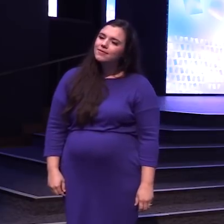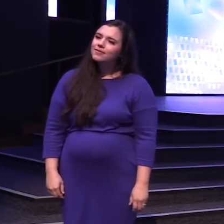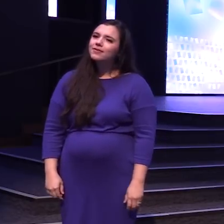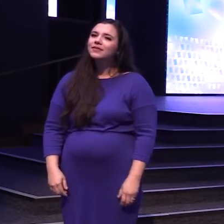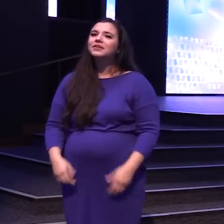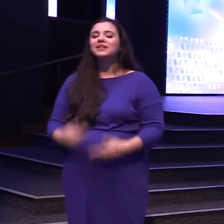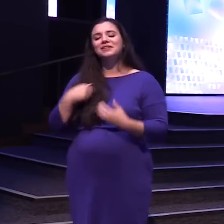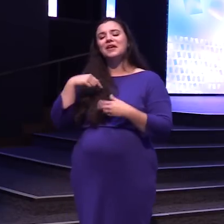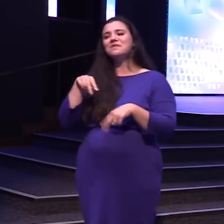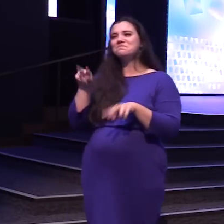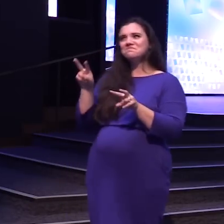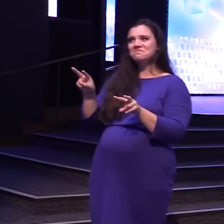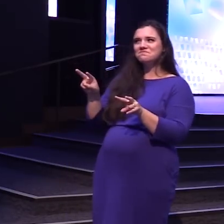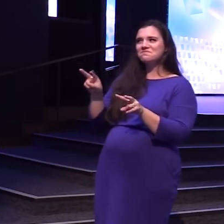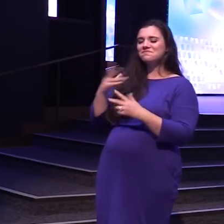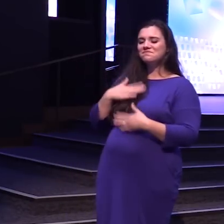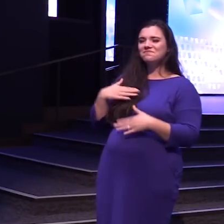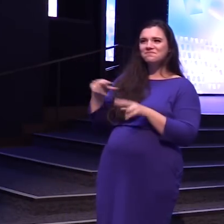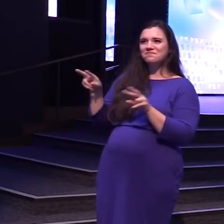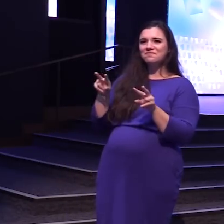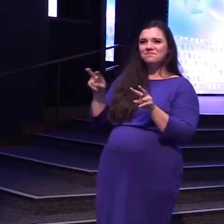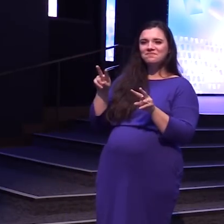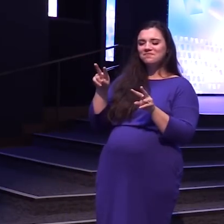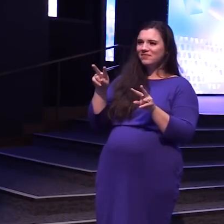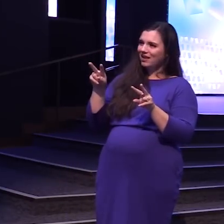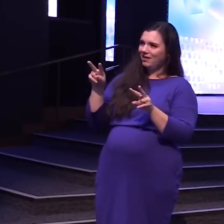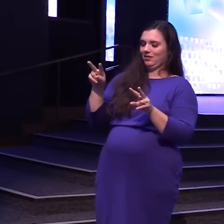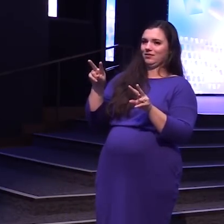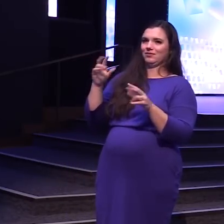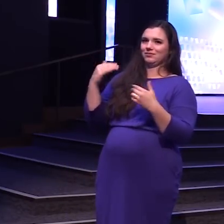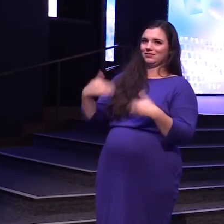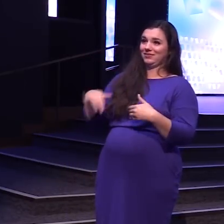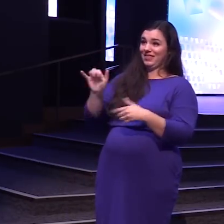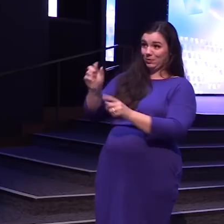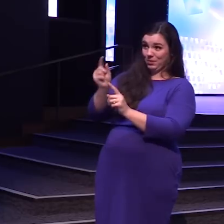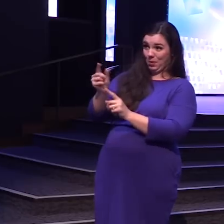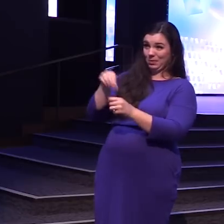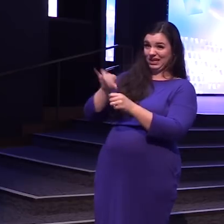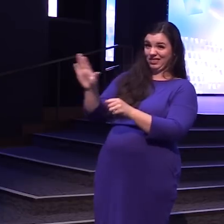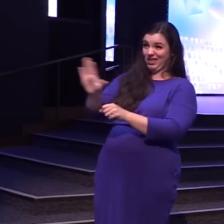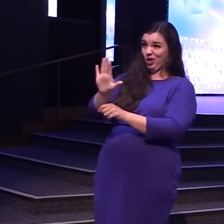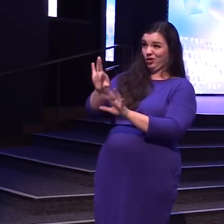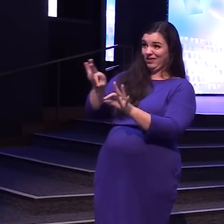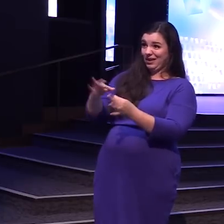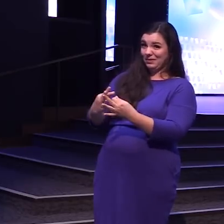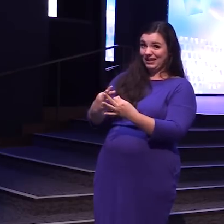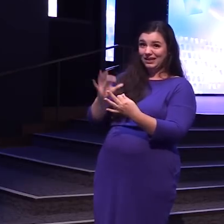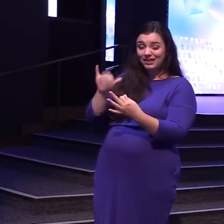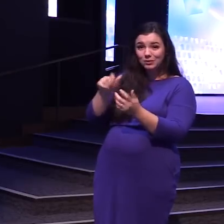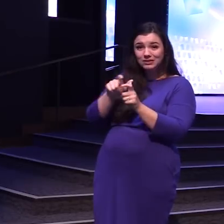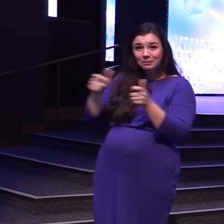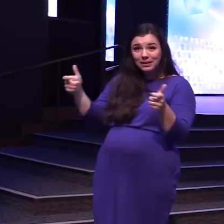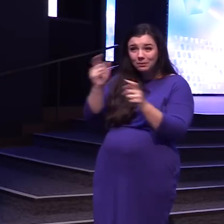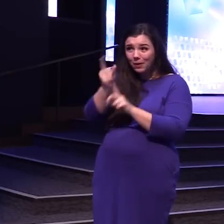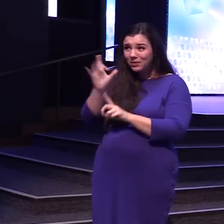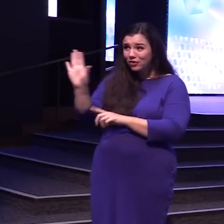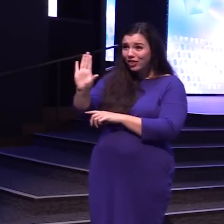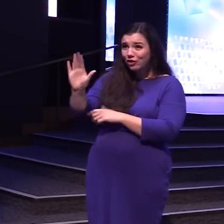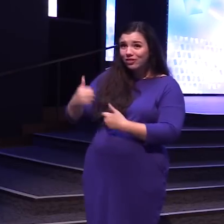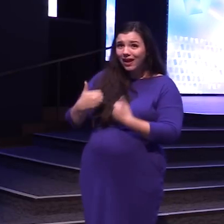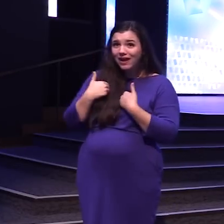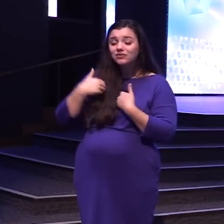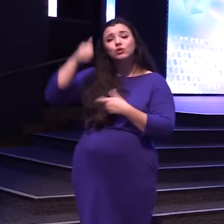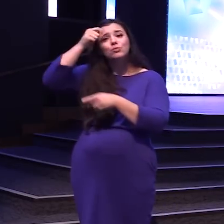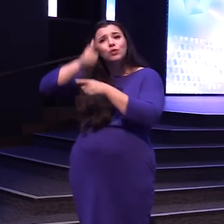And then I thought Man That was like a moment In their family That was a big thing In their lives You know Your brother Your